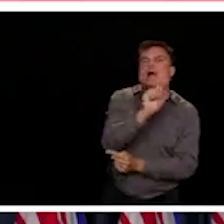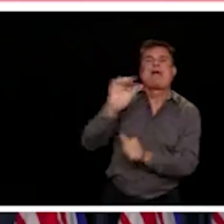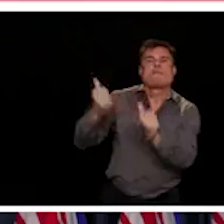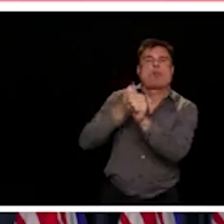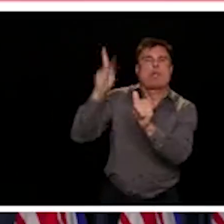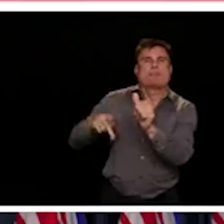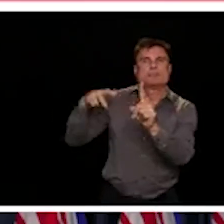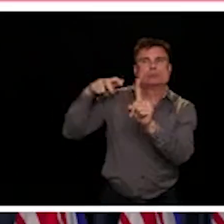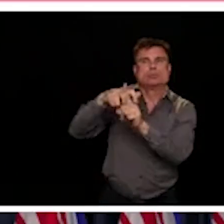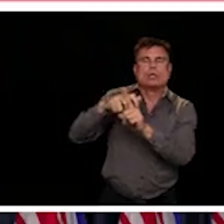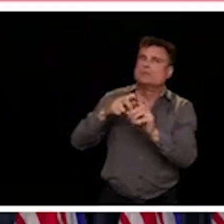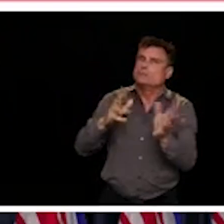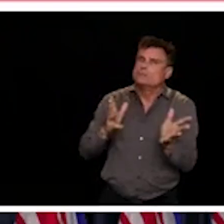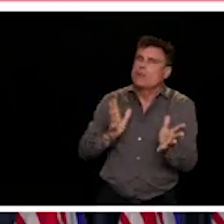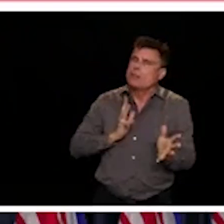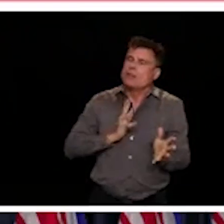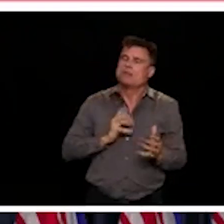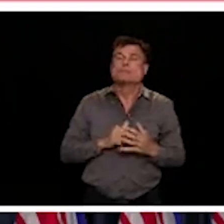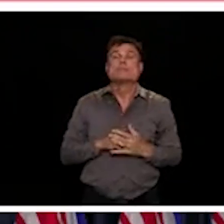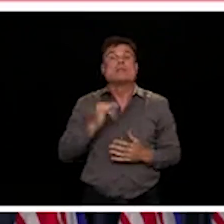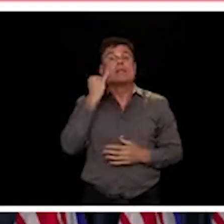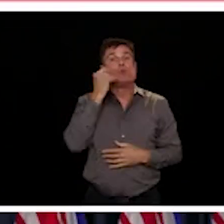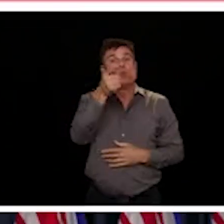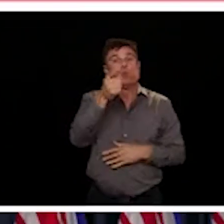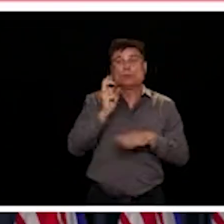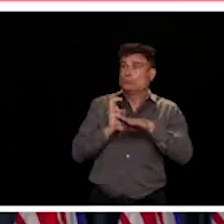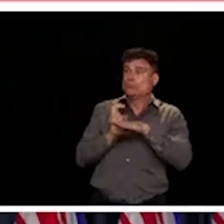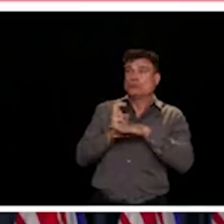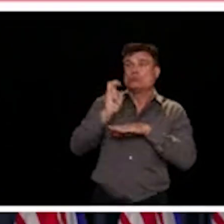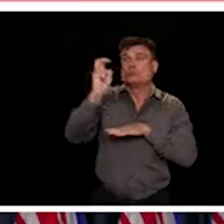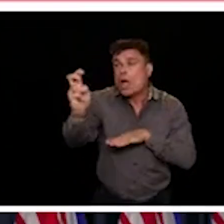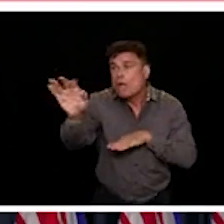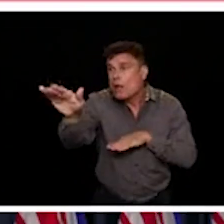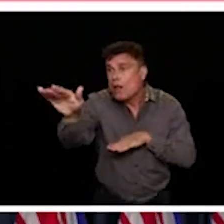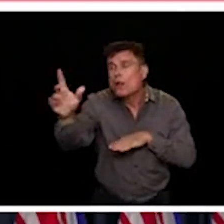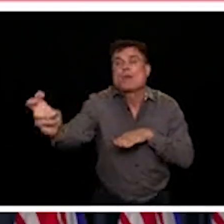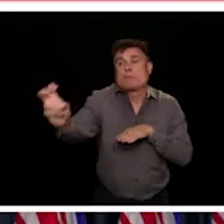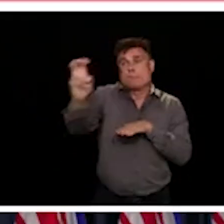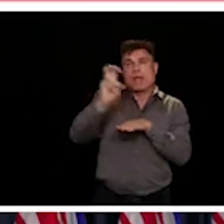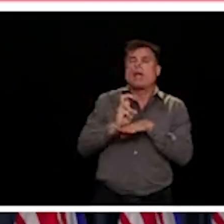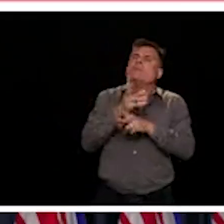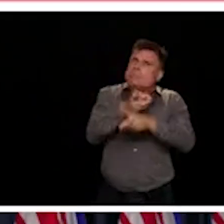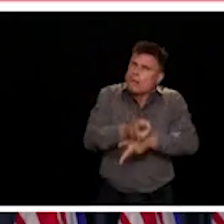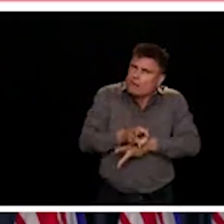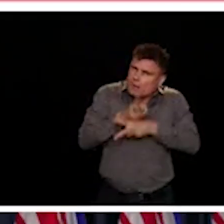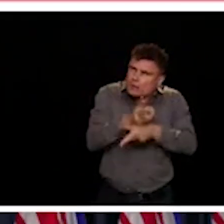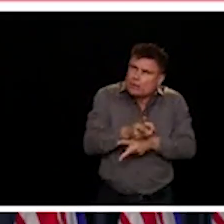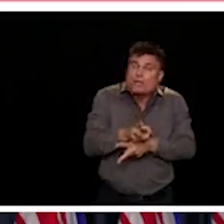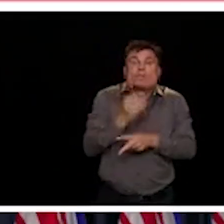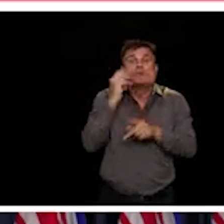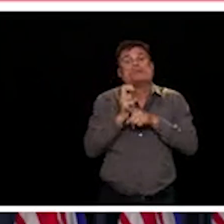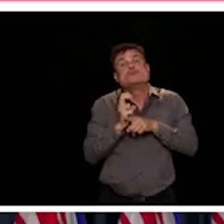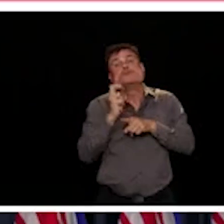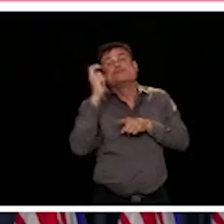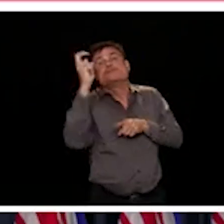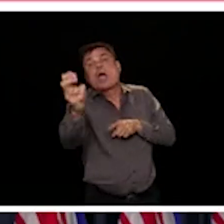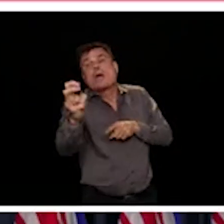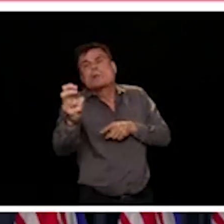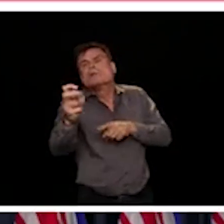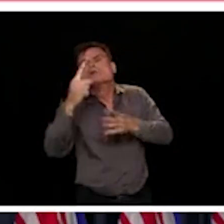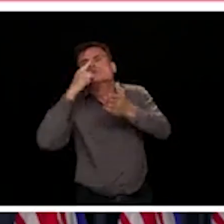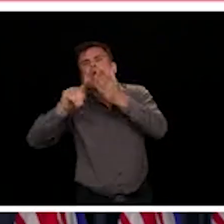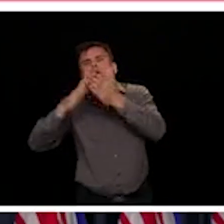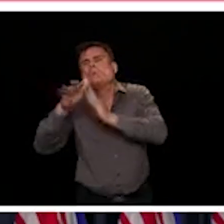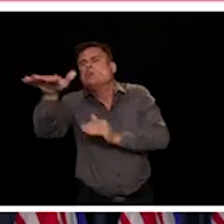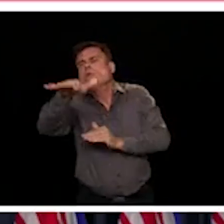or Canada. We know that closed spaces, large crowds, contact, close contact with people over time